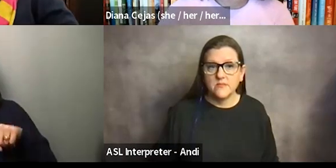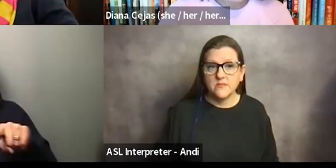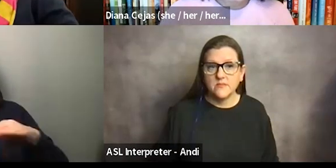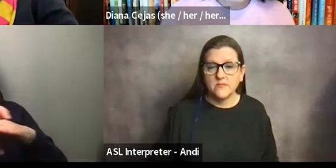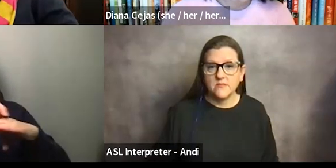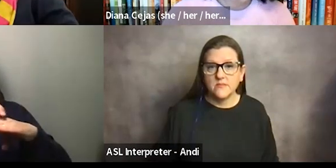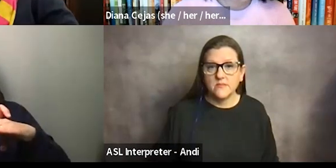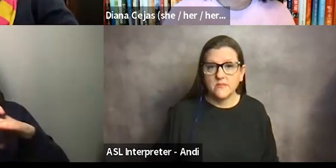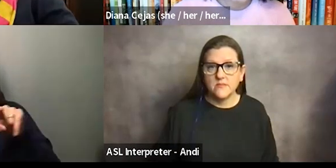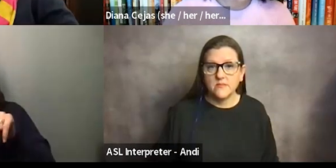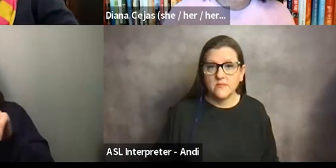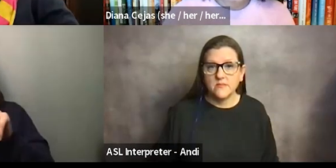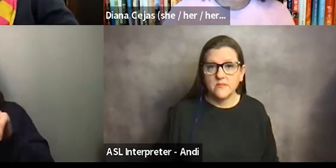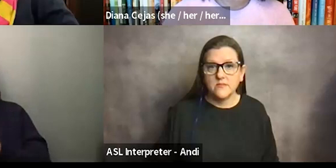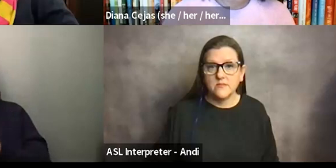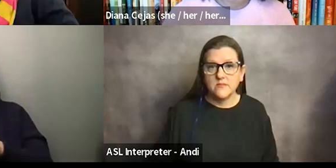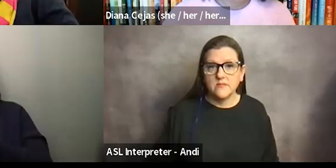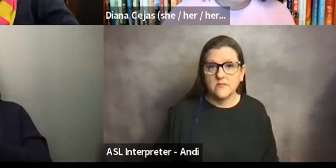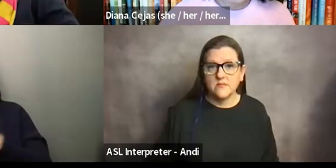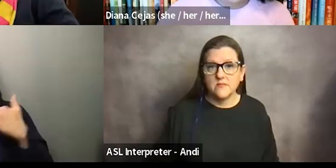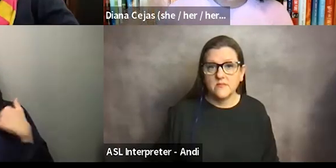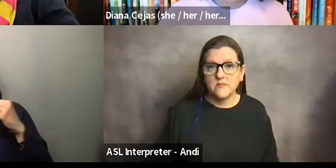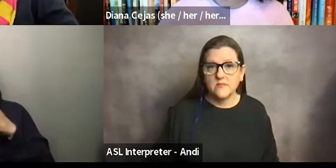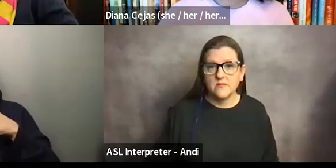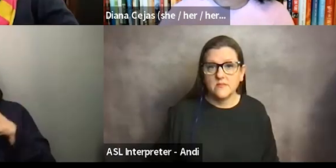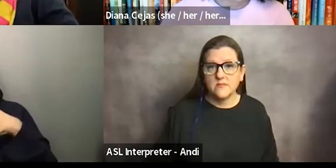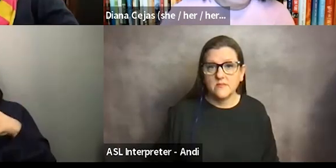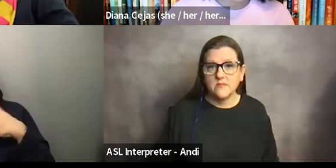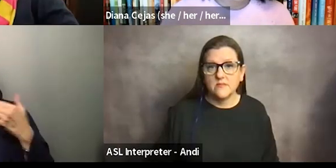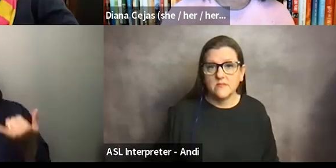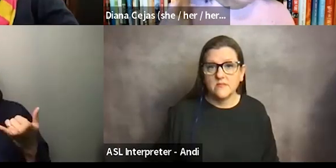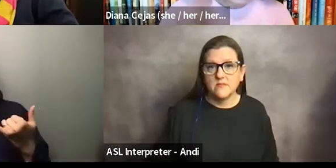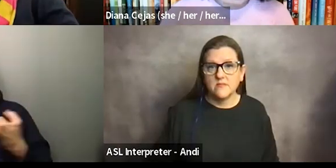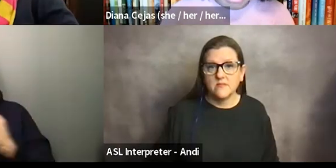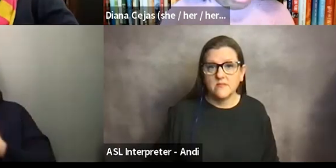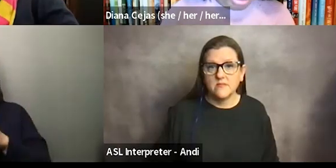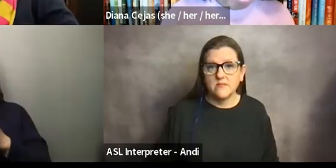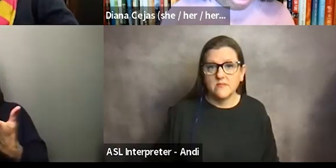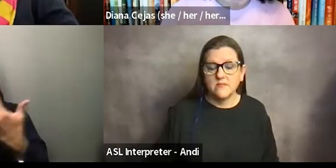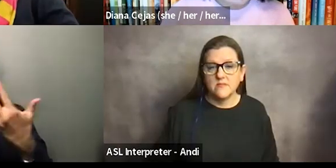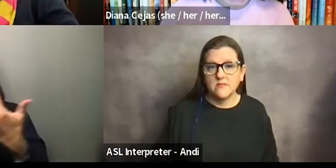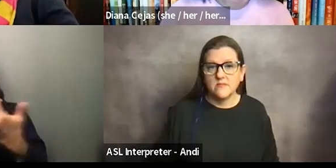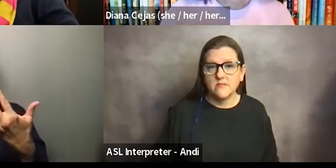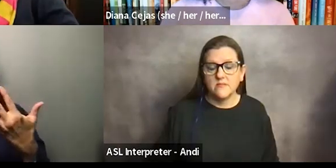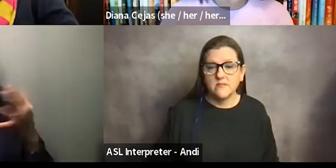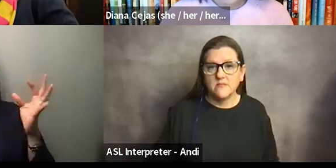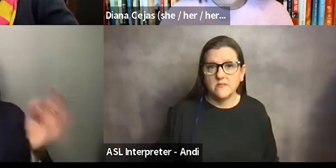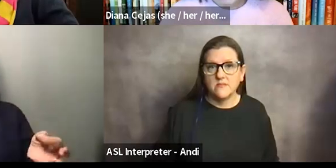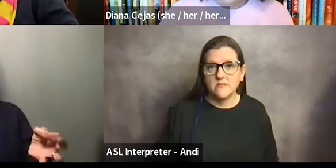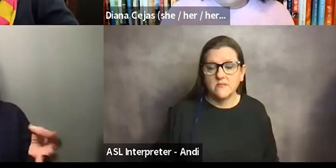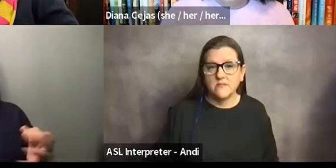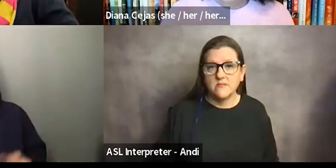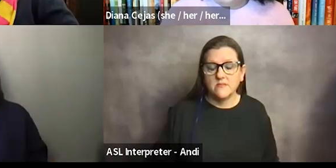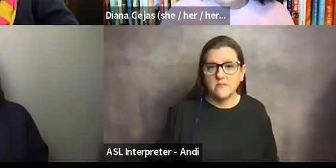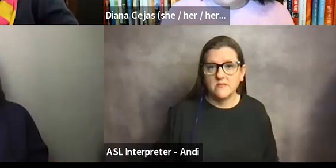practice, and in practice, I have so much more flexibility now, where I can make my schedule so that I know exactly how many hours I can work comfortably.